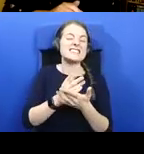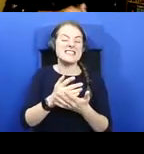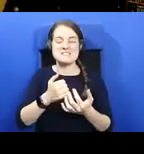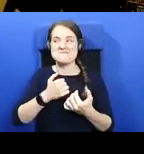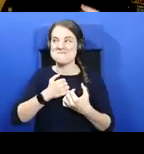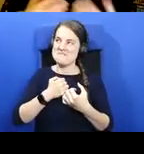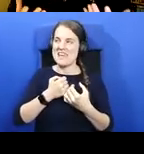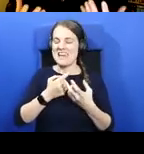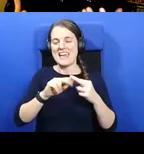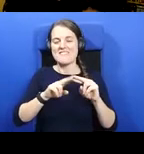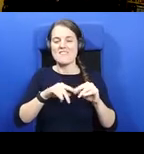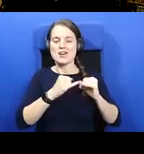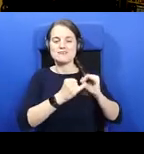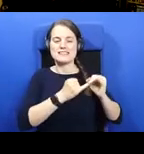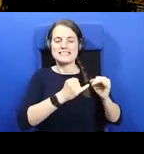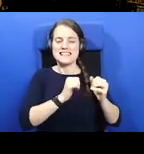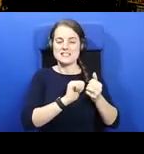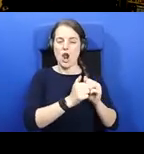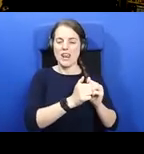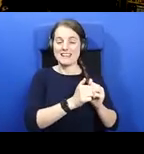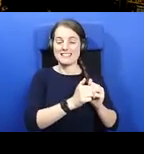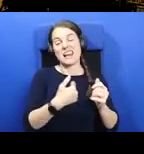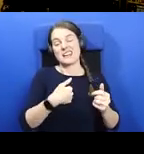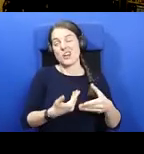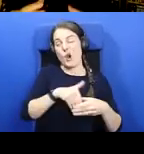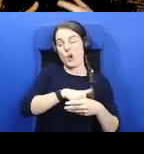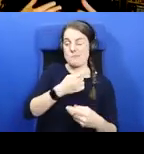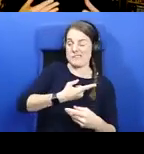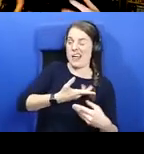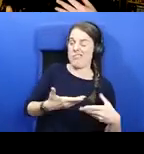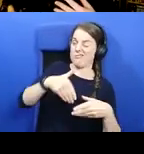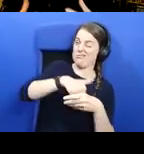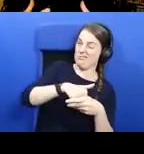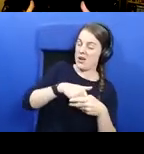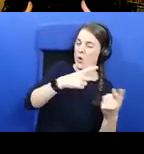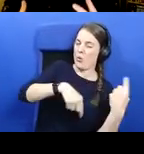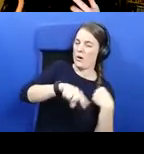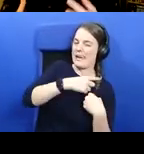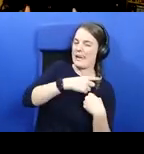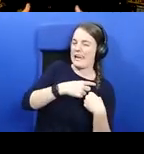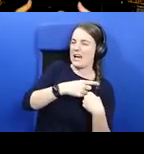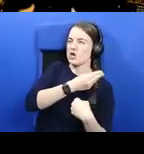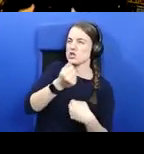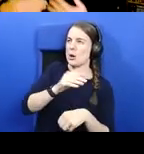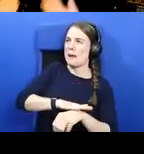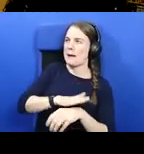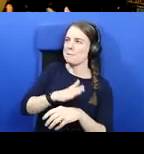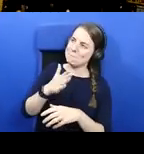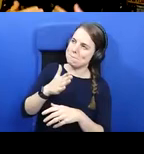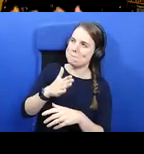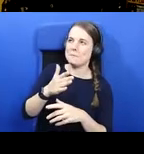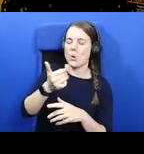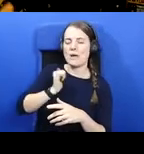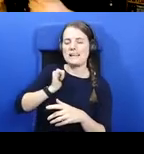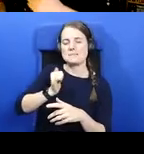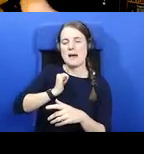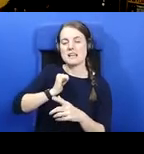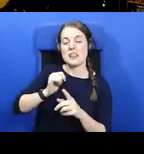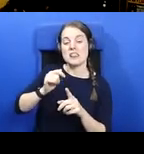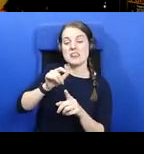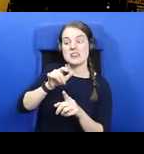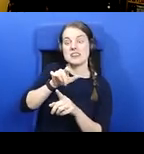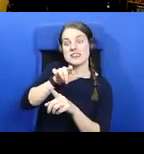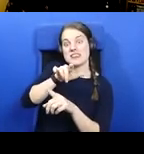side of the IRC, I would include myself in this, is that sometimes we assume that the influence is automatically from